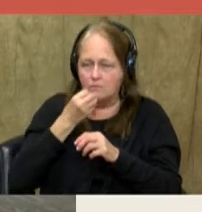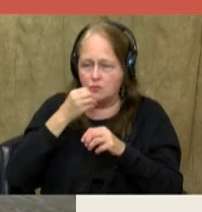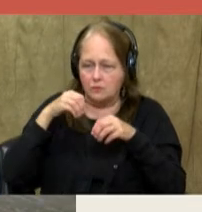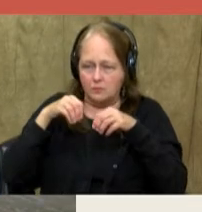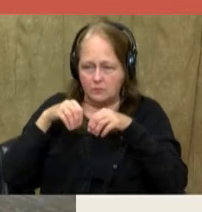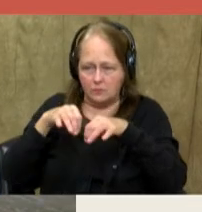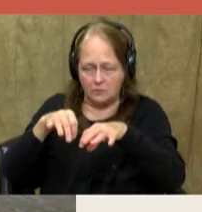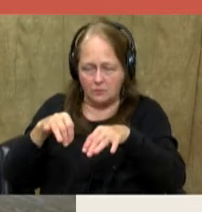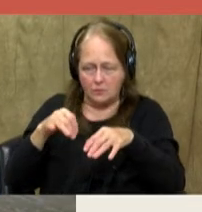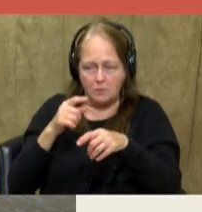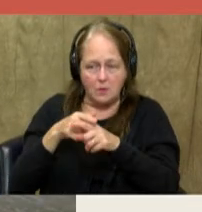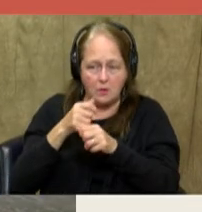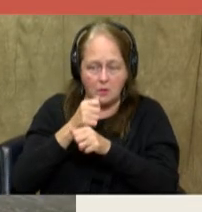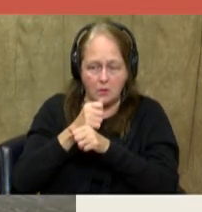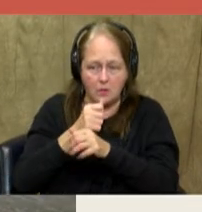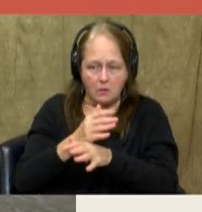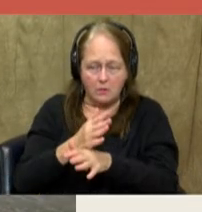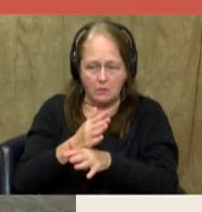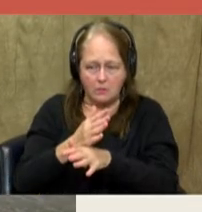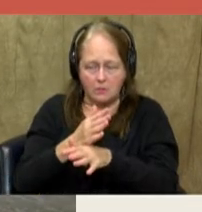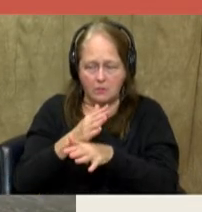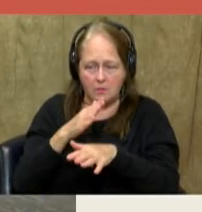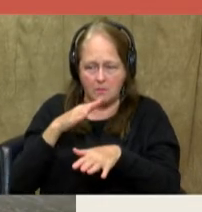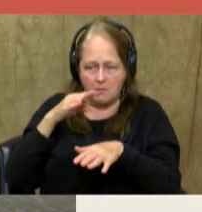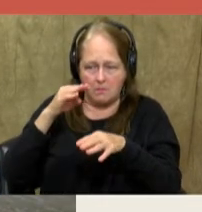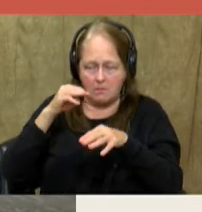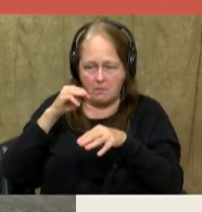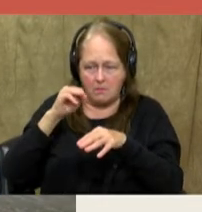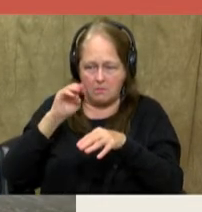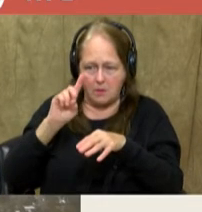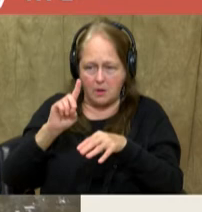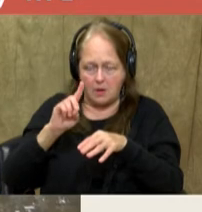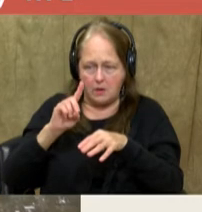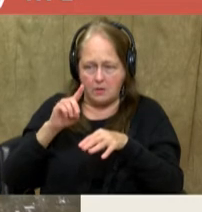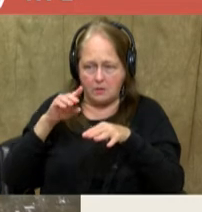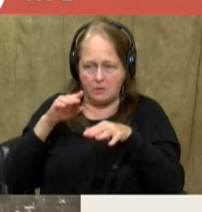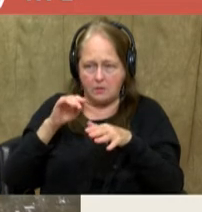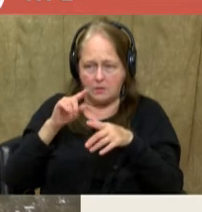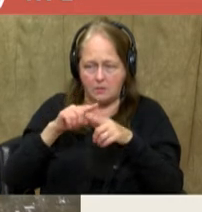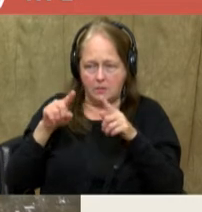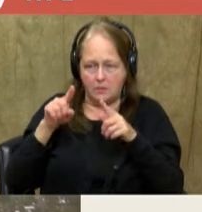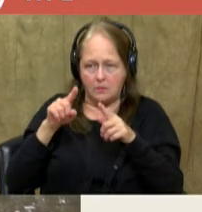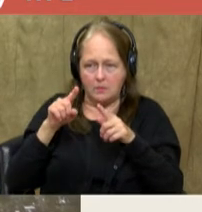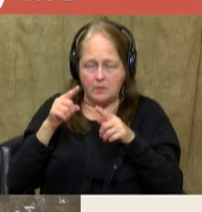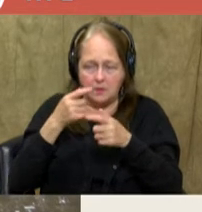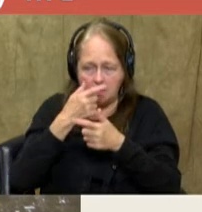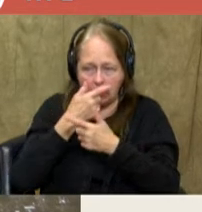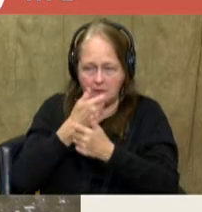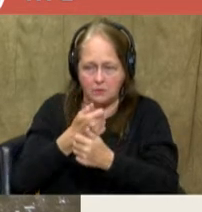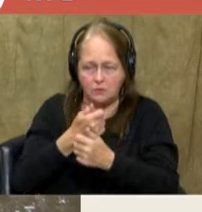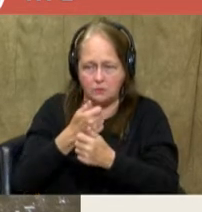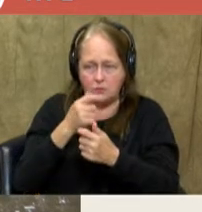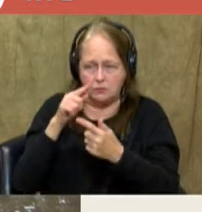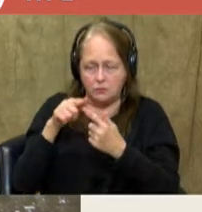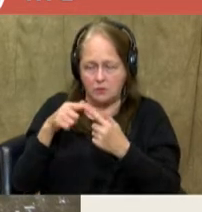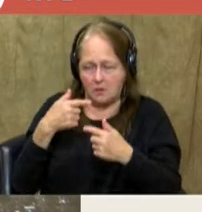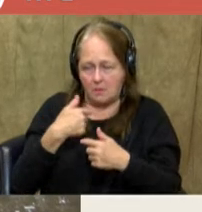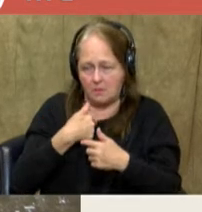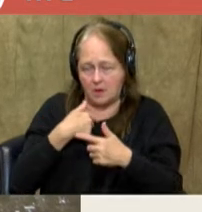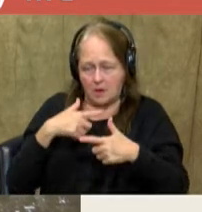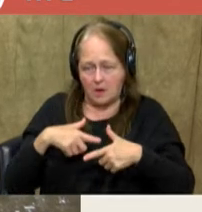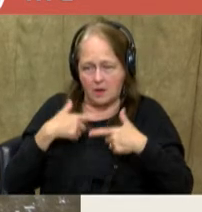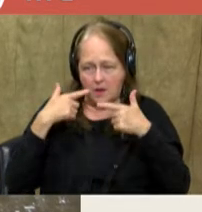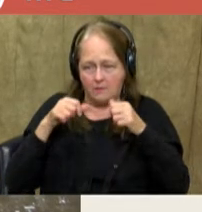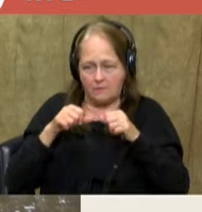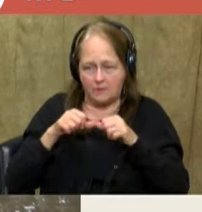However, it does cause floods and mudslides, so it's a double-edged sword. But it's interesting and fascinating to me that life